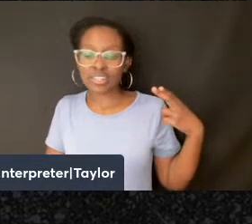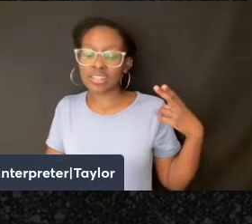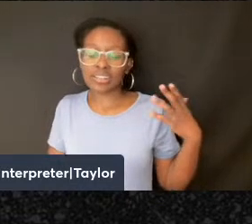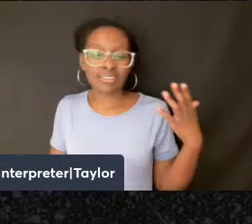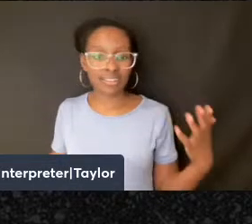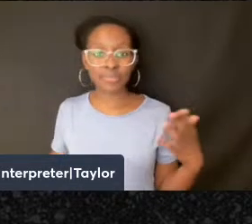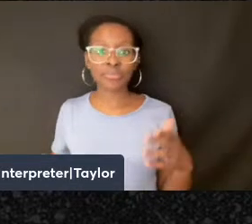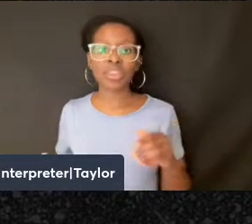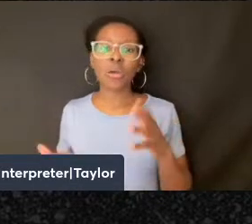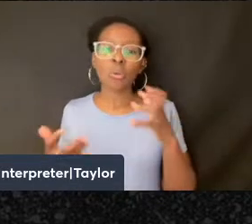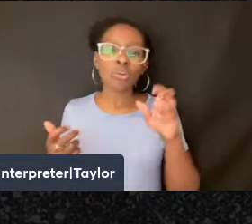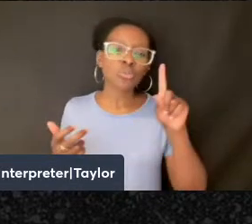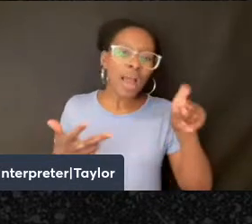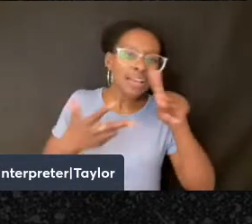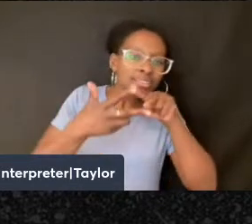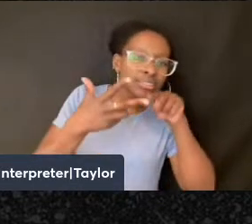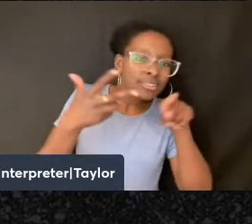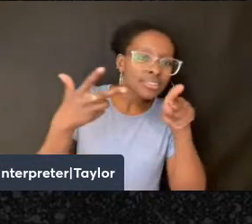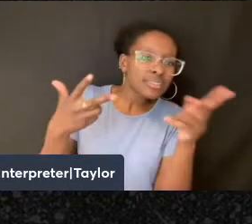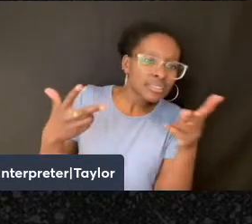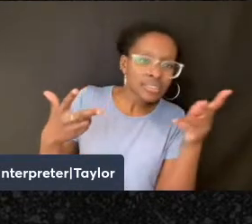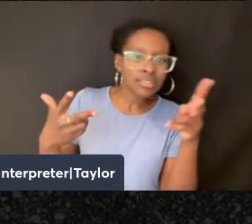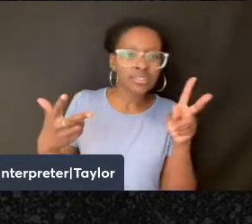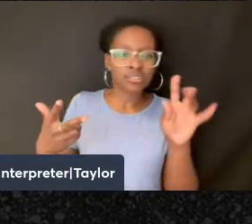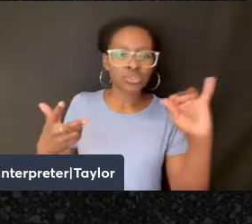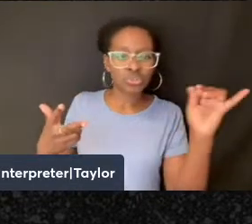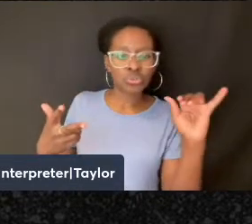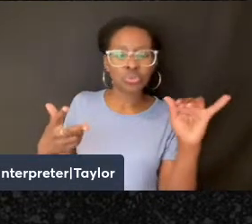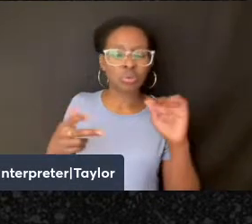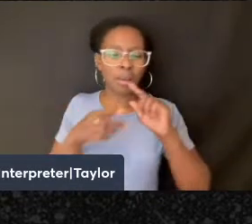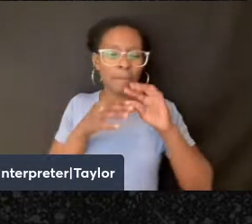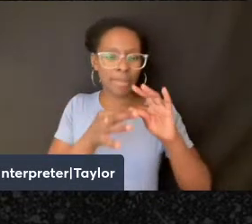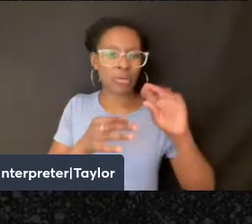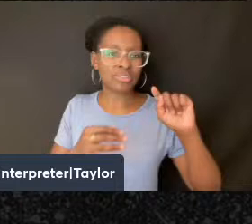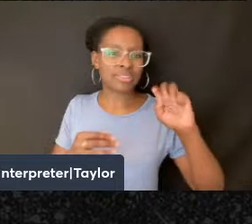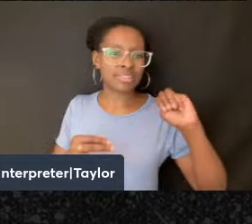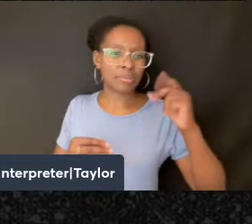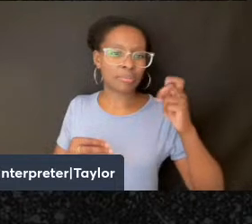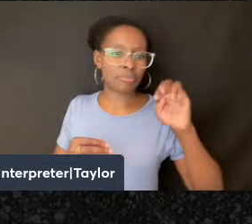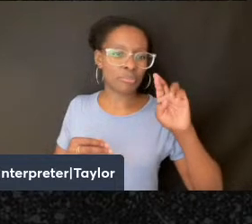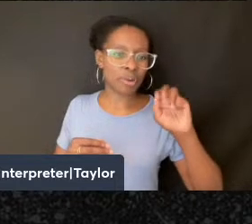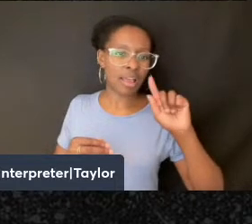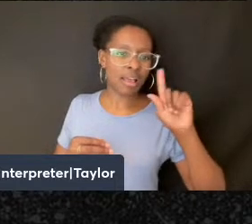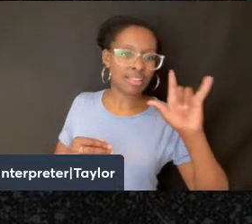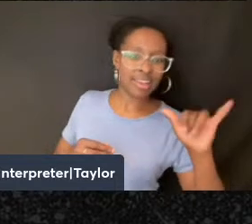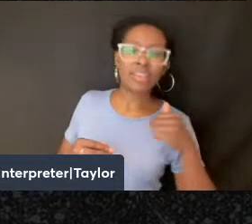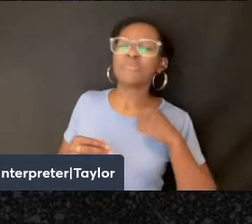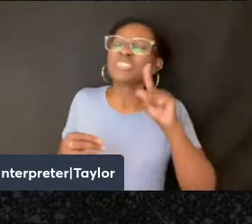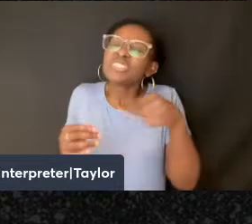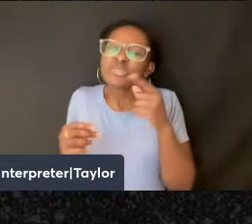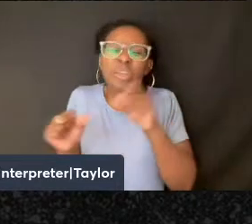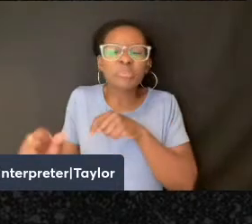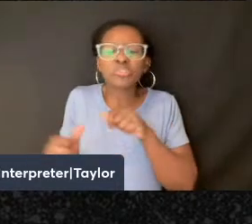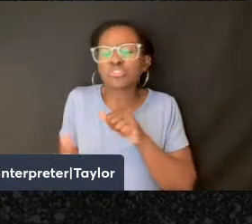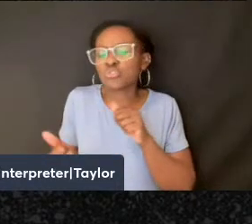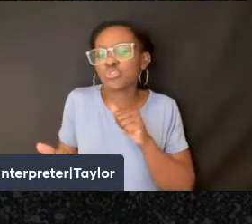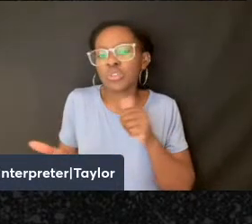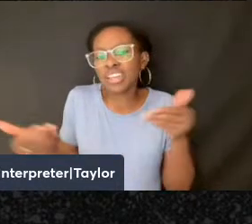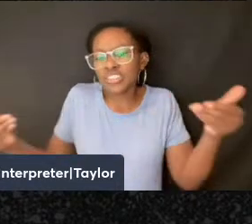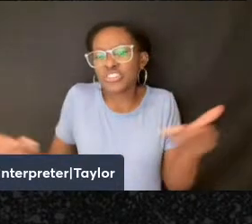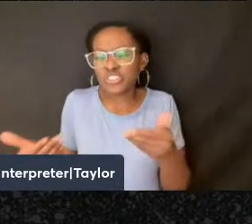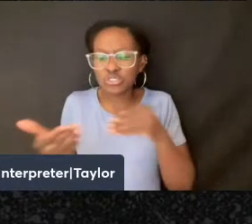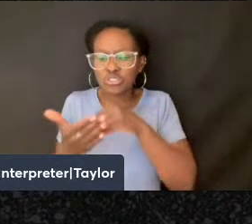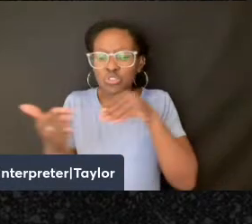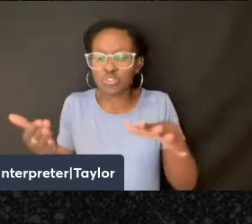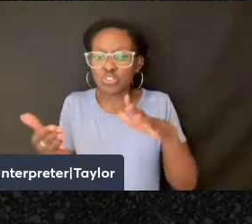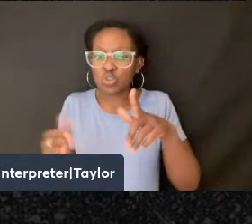back to you about the nonlinear temporality, but just being able to introduce the students to a longer history than the one that